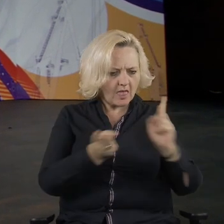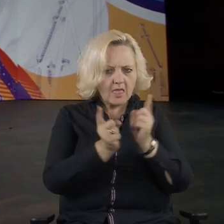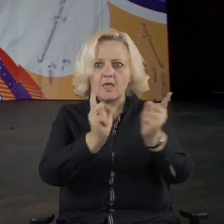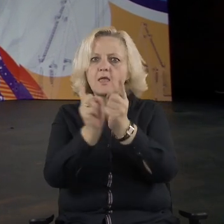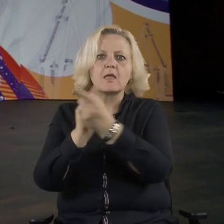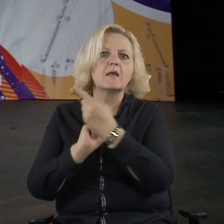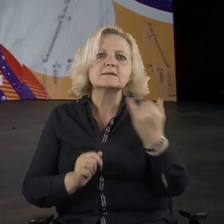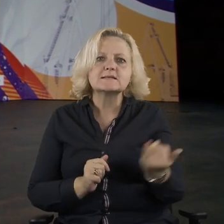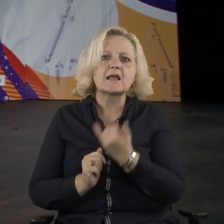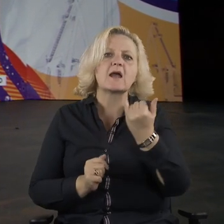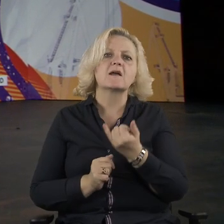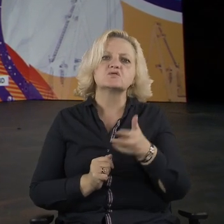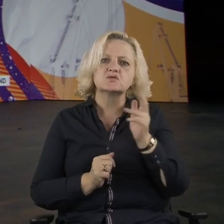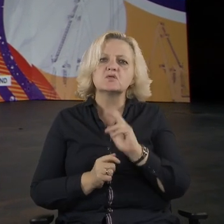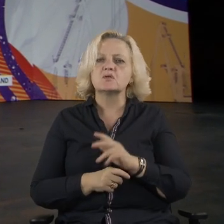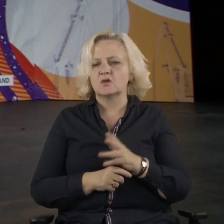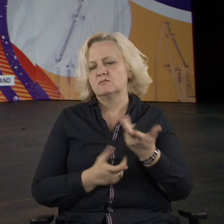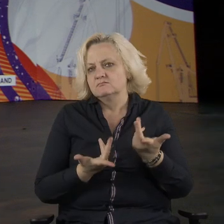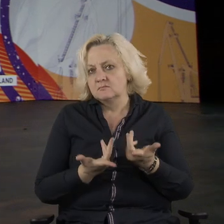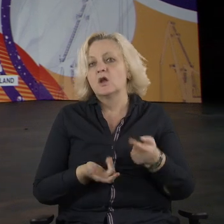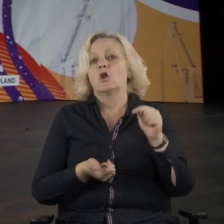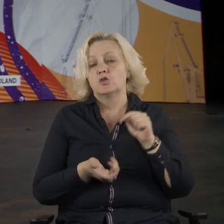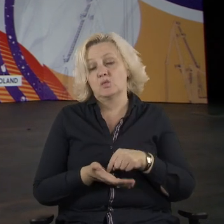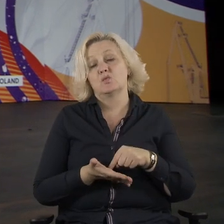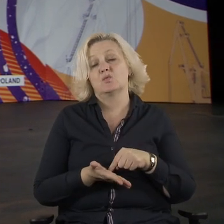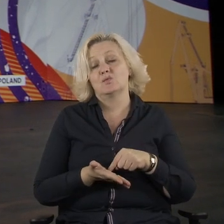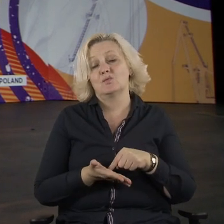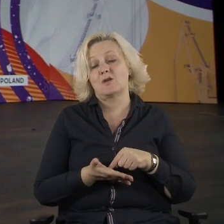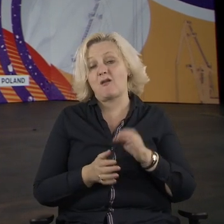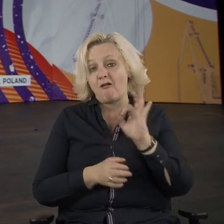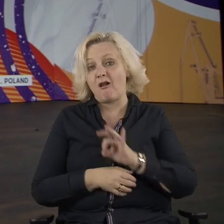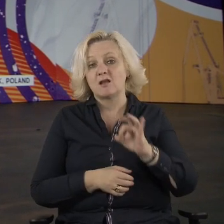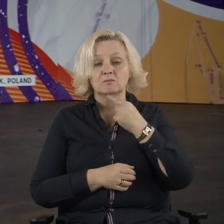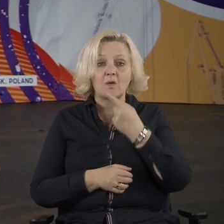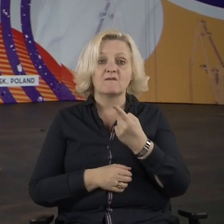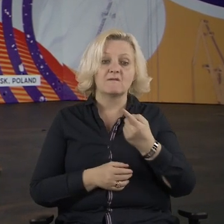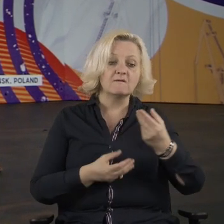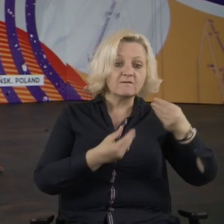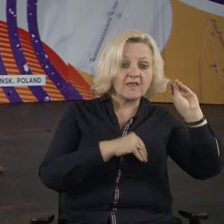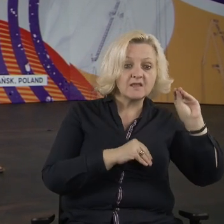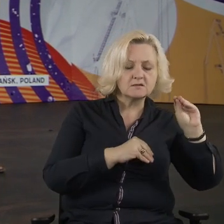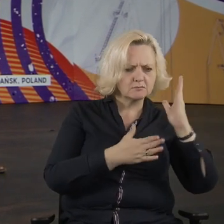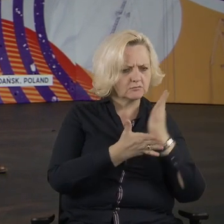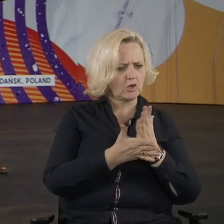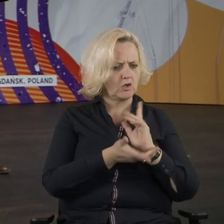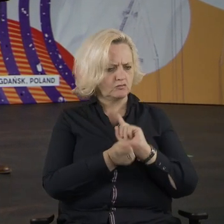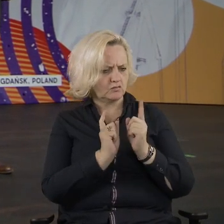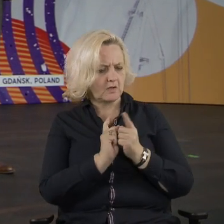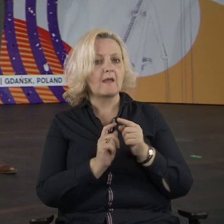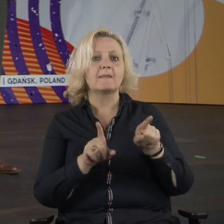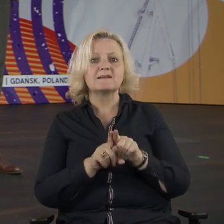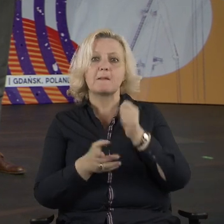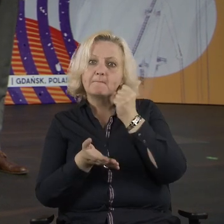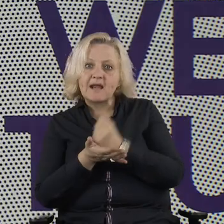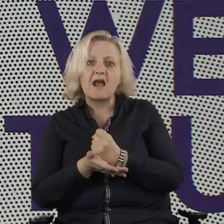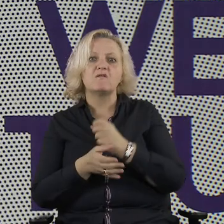We also got a chance to speak about things which were much more than just meetings. We spoke about the law and lobbying, about the need to change the